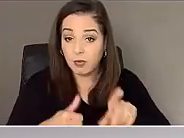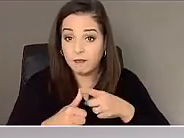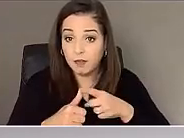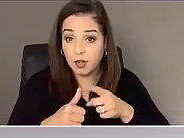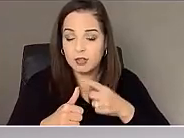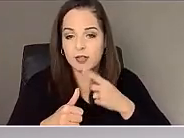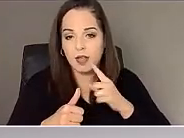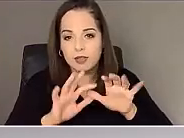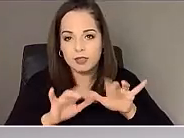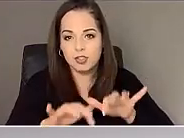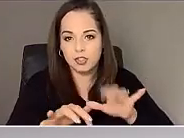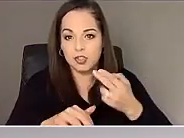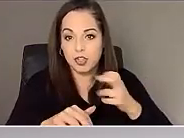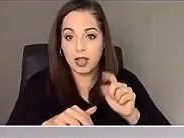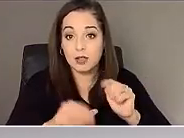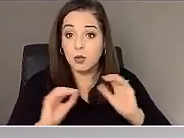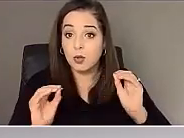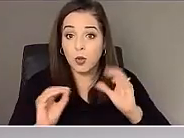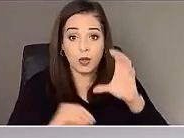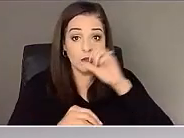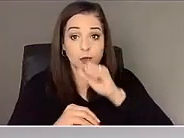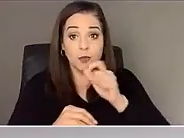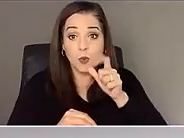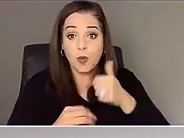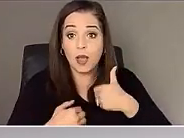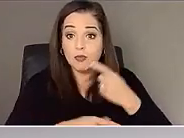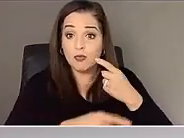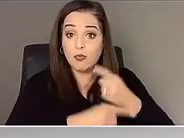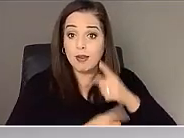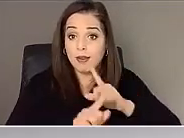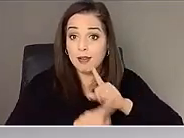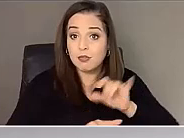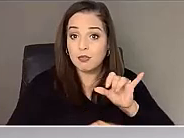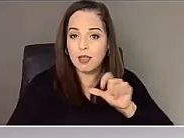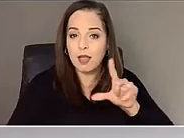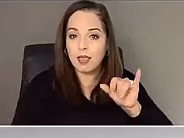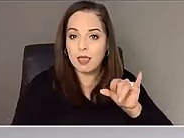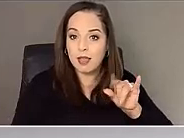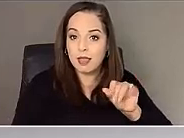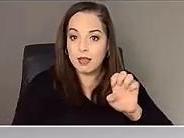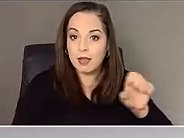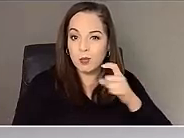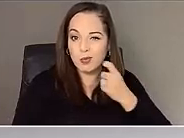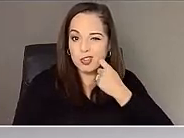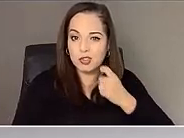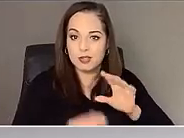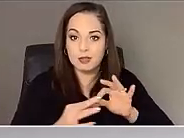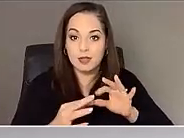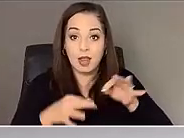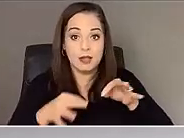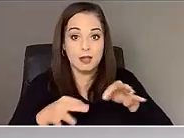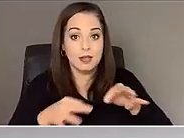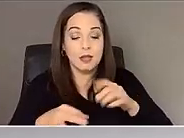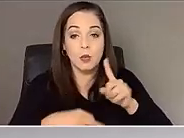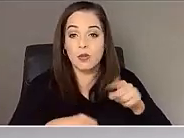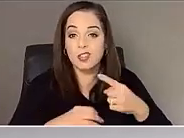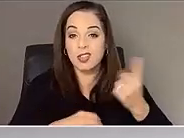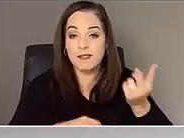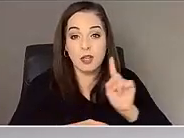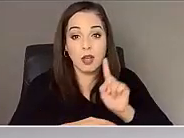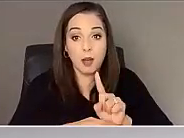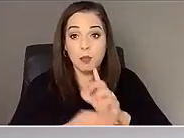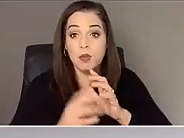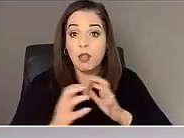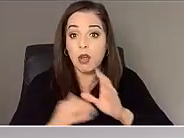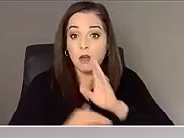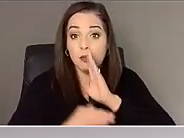put in the chat, but no assumptions about who has the right answer. Um, like Lily was saying earlier, we just really have to come with a lot of humility.